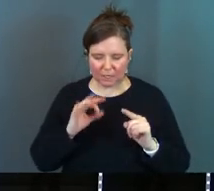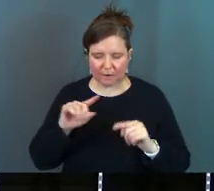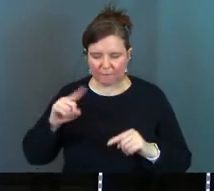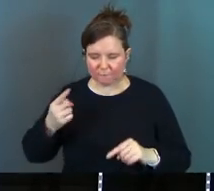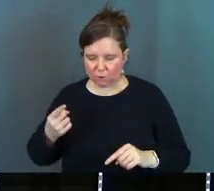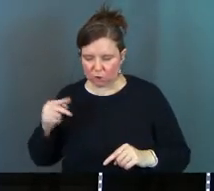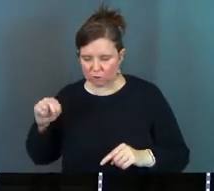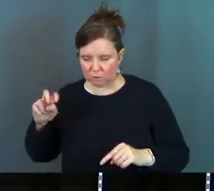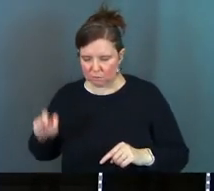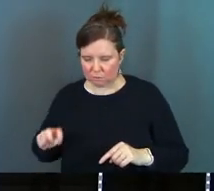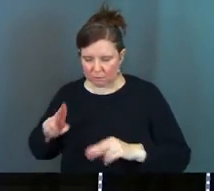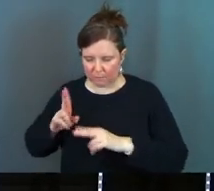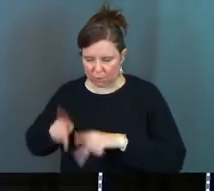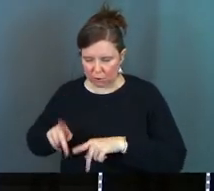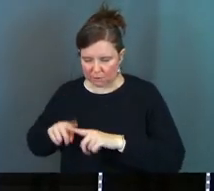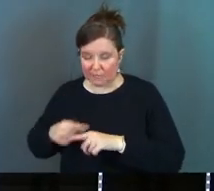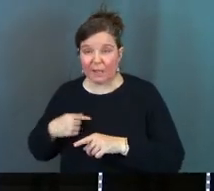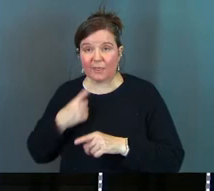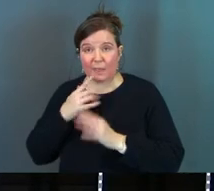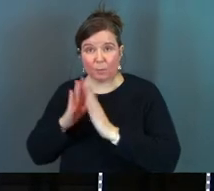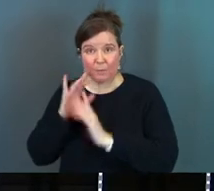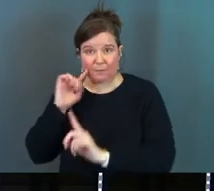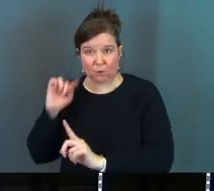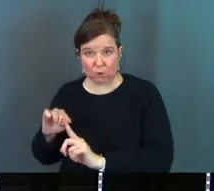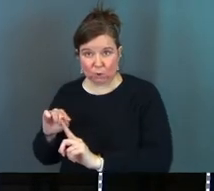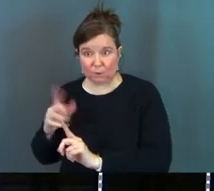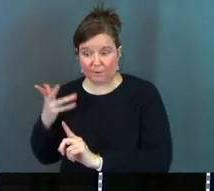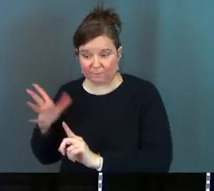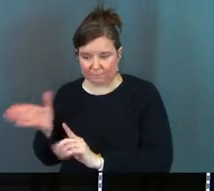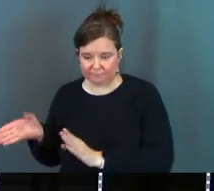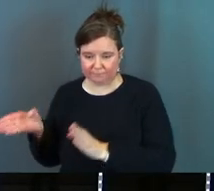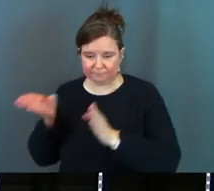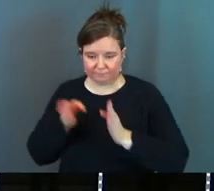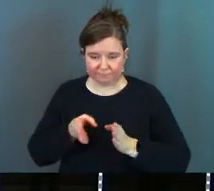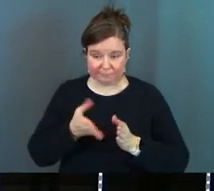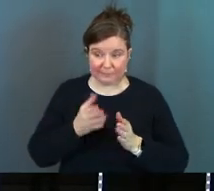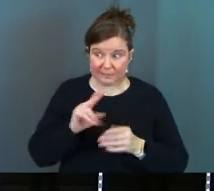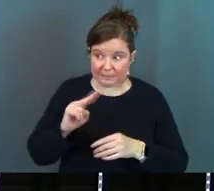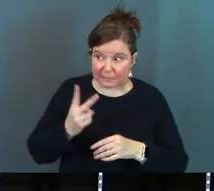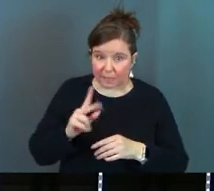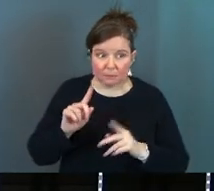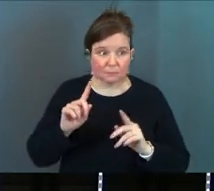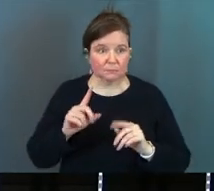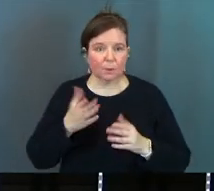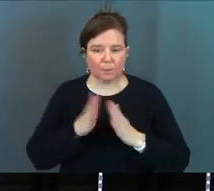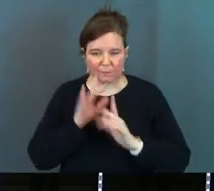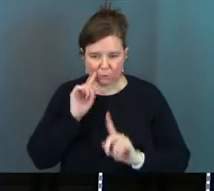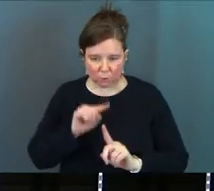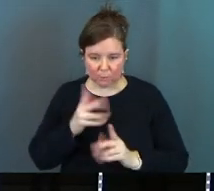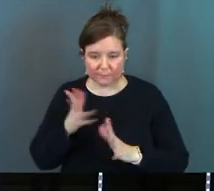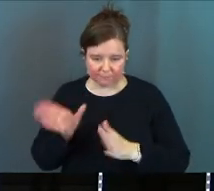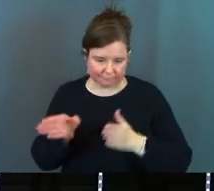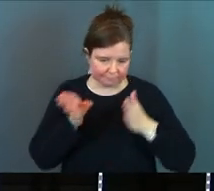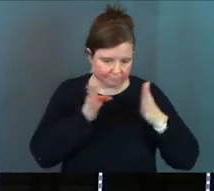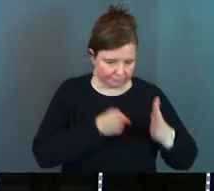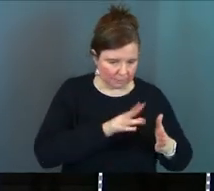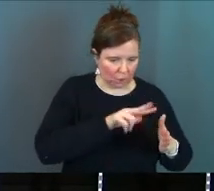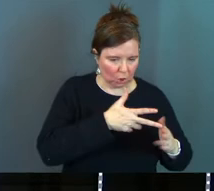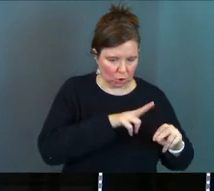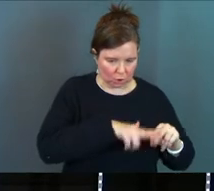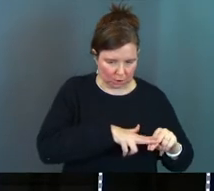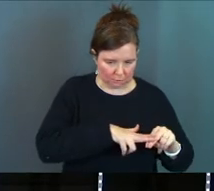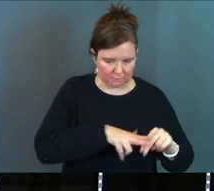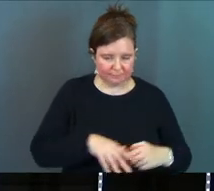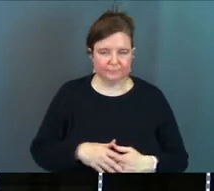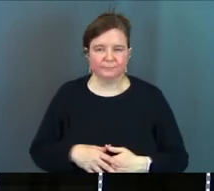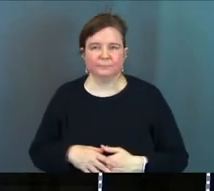a first chair person and then we're going to pray for you and then I'm going to ask you to declare if you're a second chair we're going to pray for you and then we'll get to the third